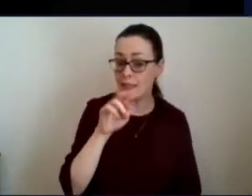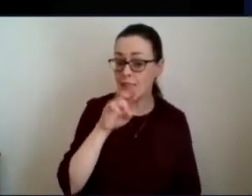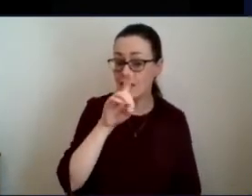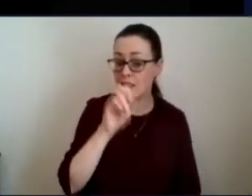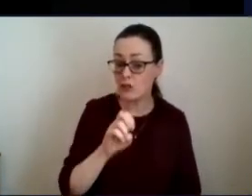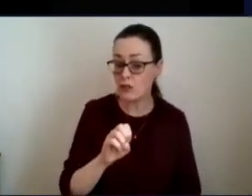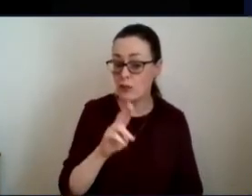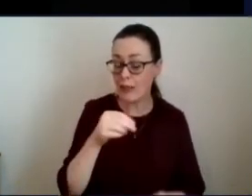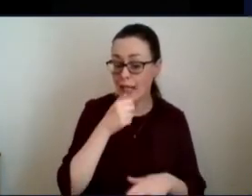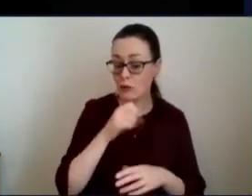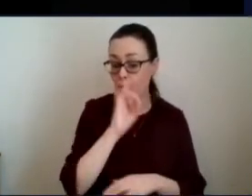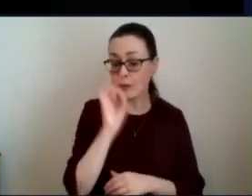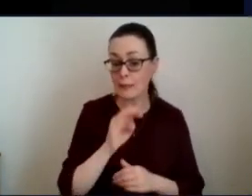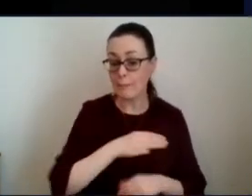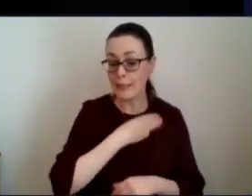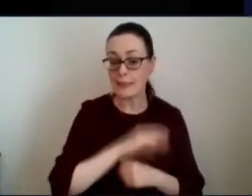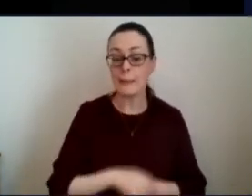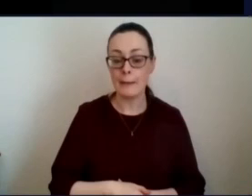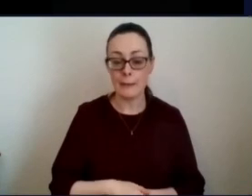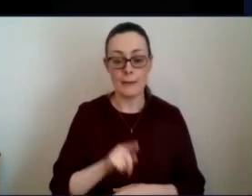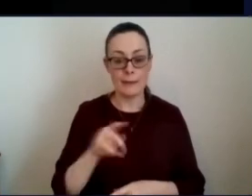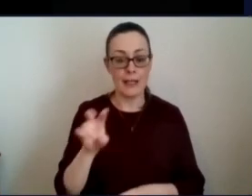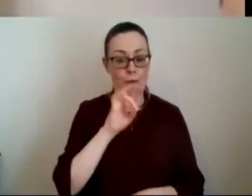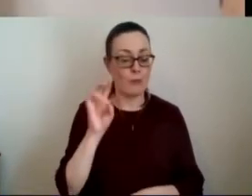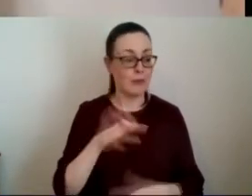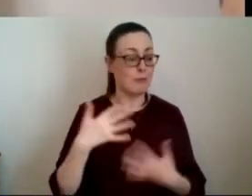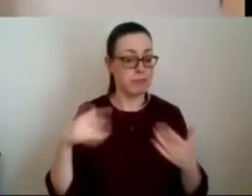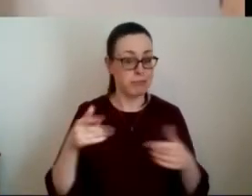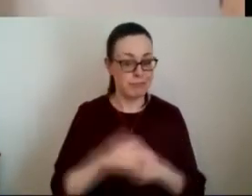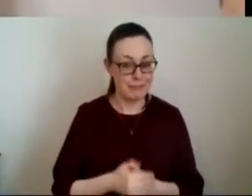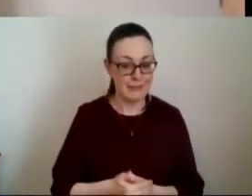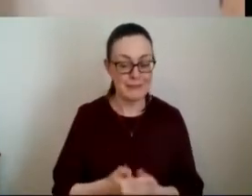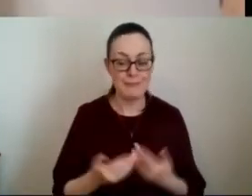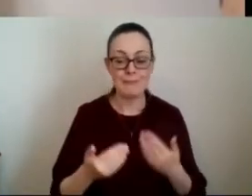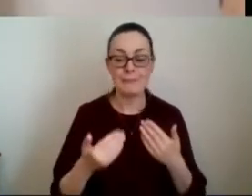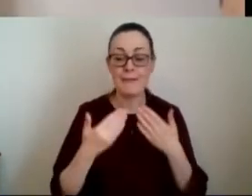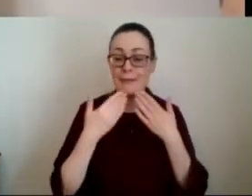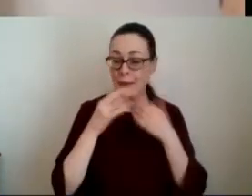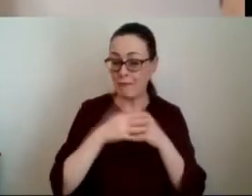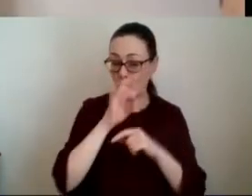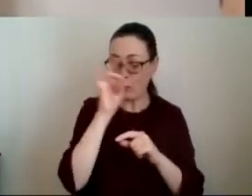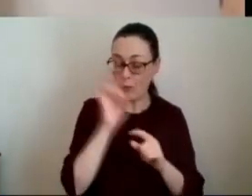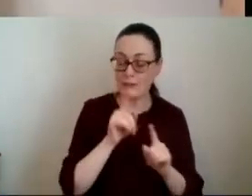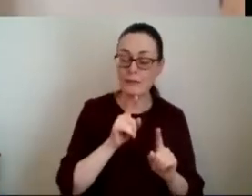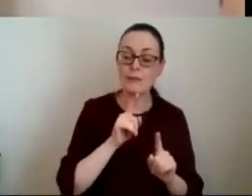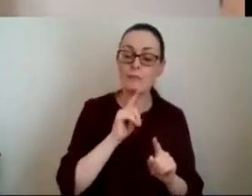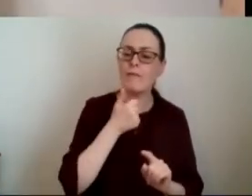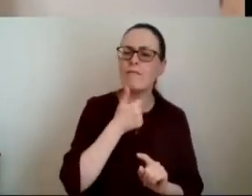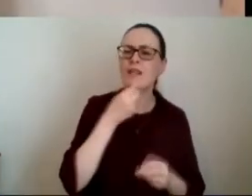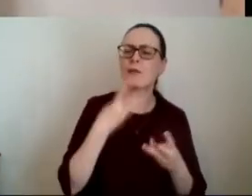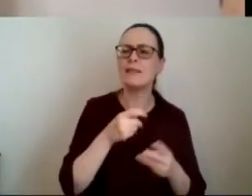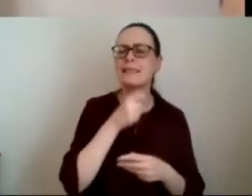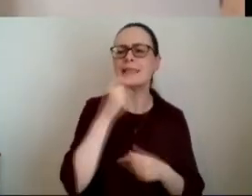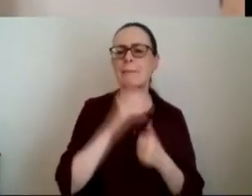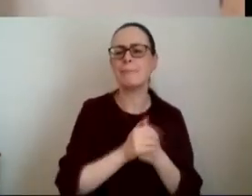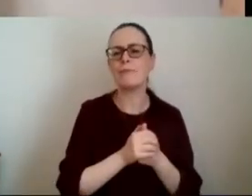well that's quite a question to finish on thank you ann and i suppose what i would start off by saying is we have